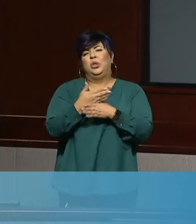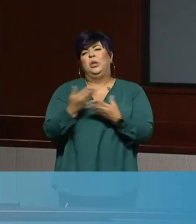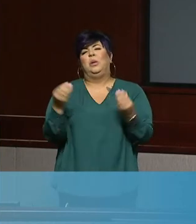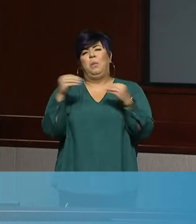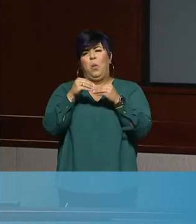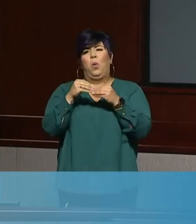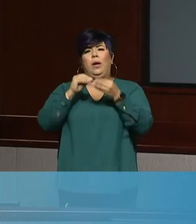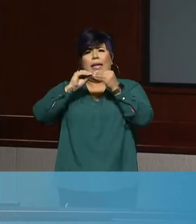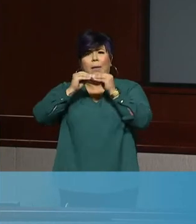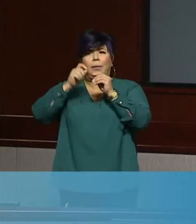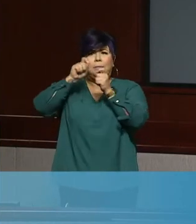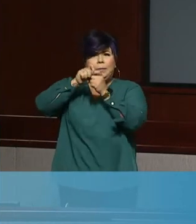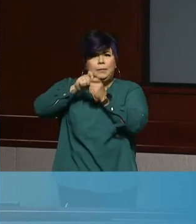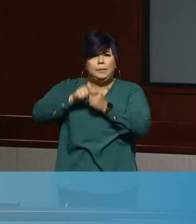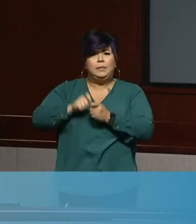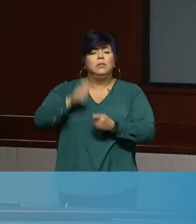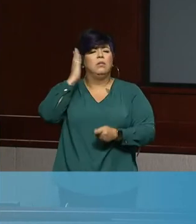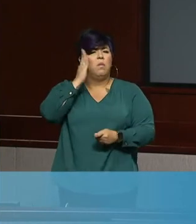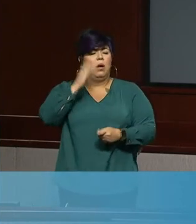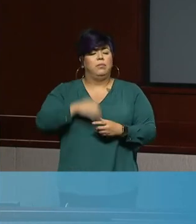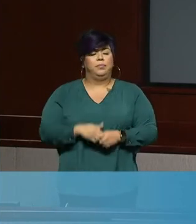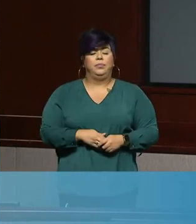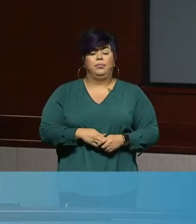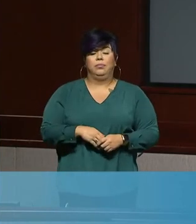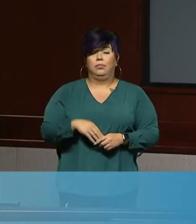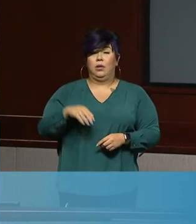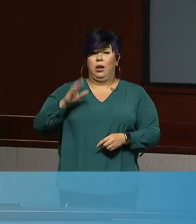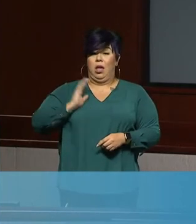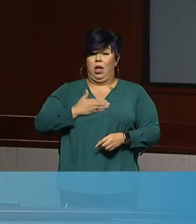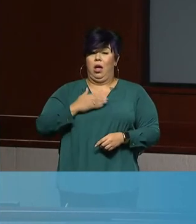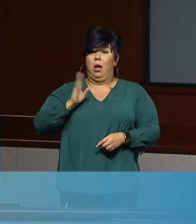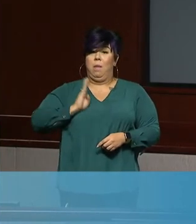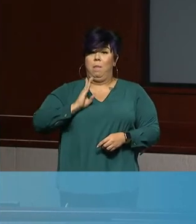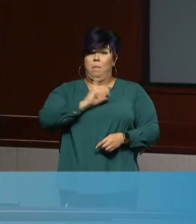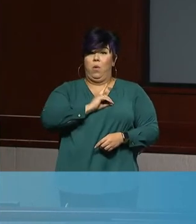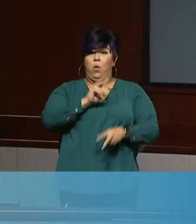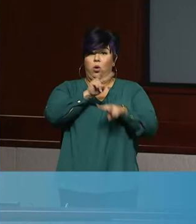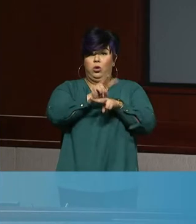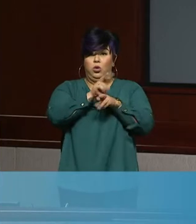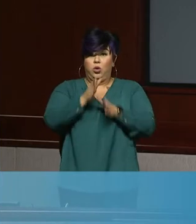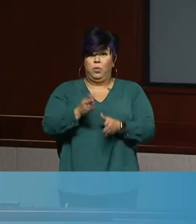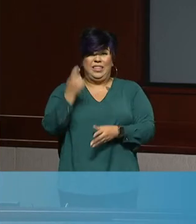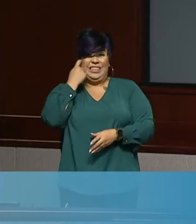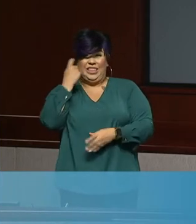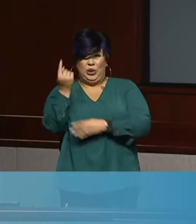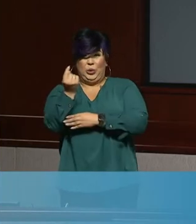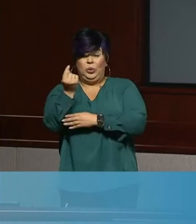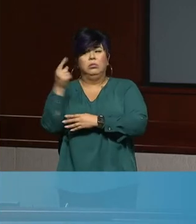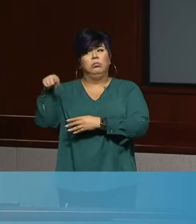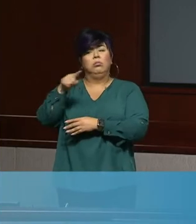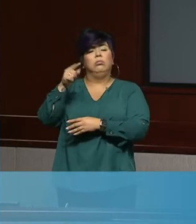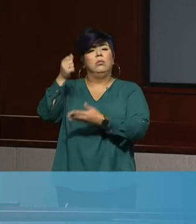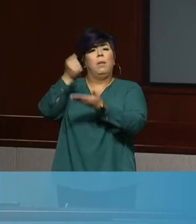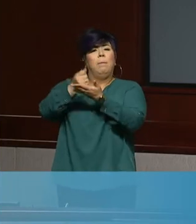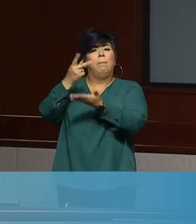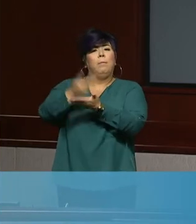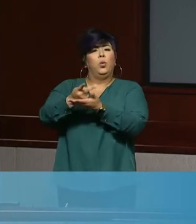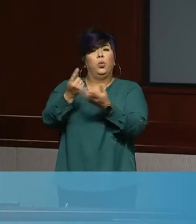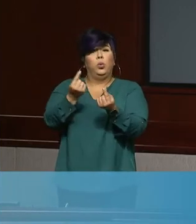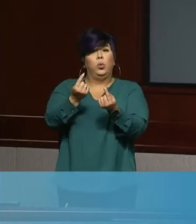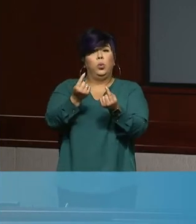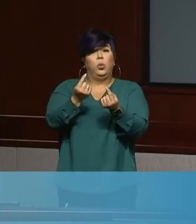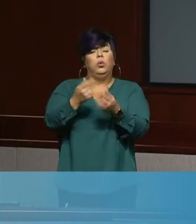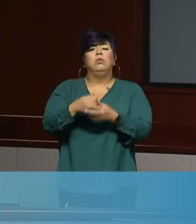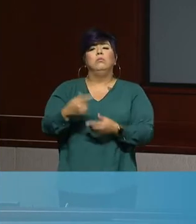some of the numbers today. Our board on Tuesday, the board of supervisors unanimously approved a resolution calling on the governor to